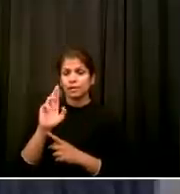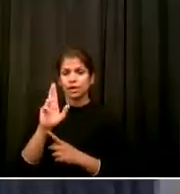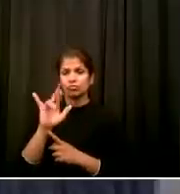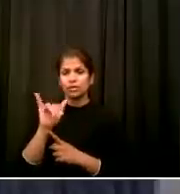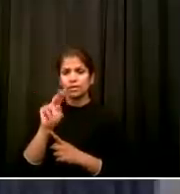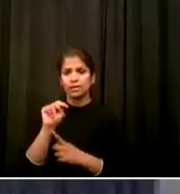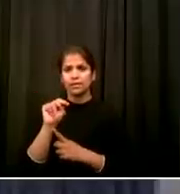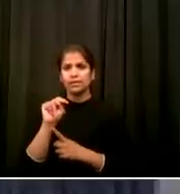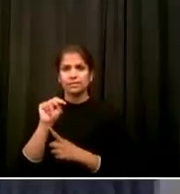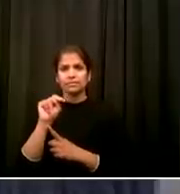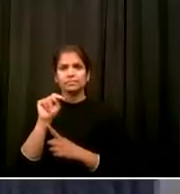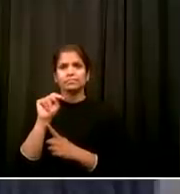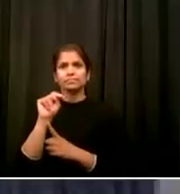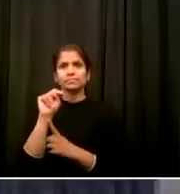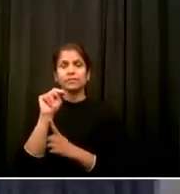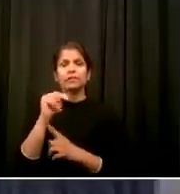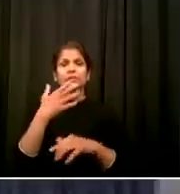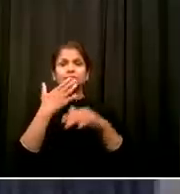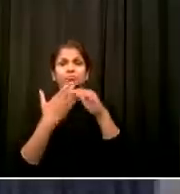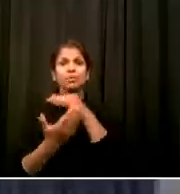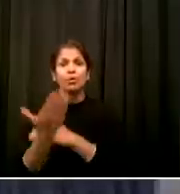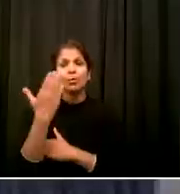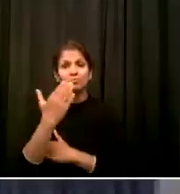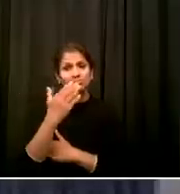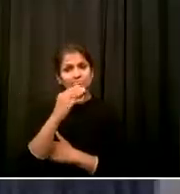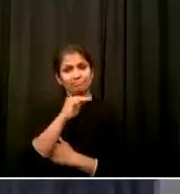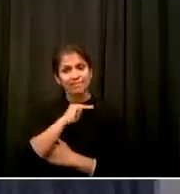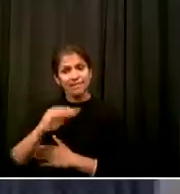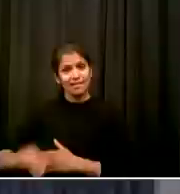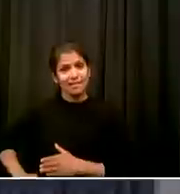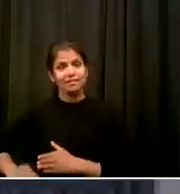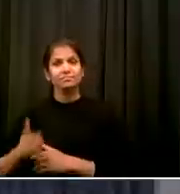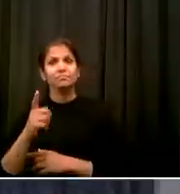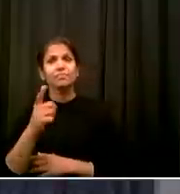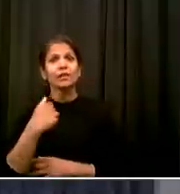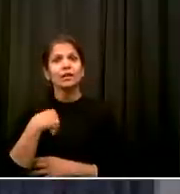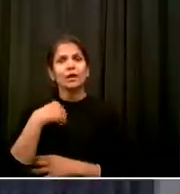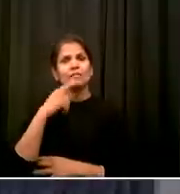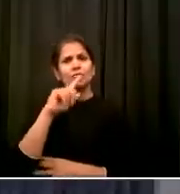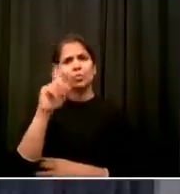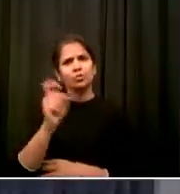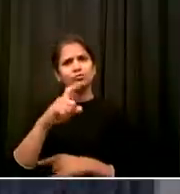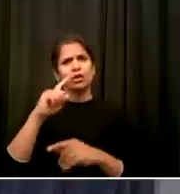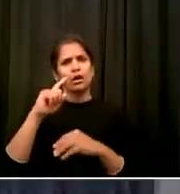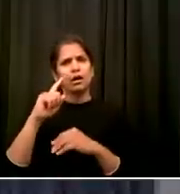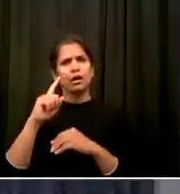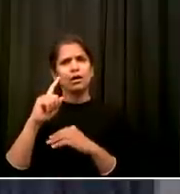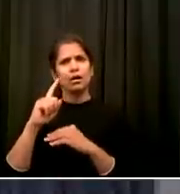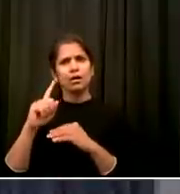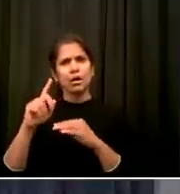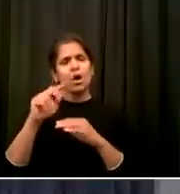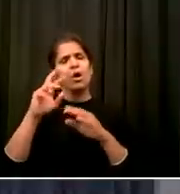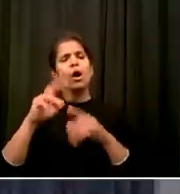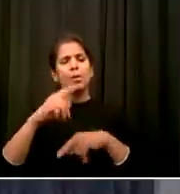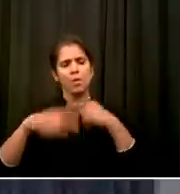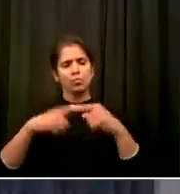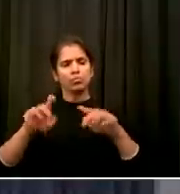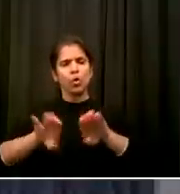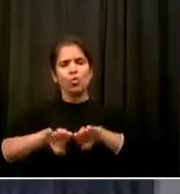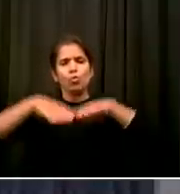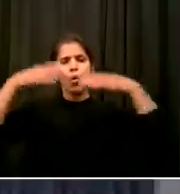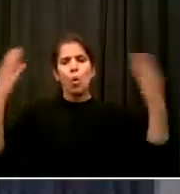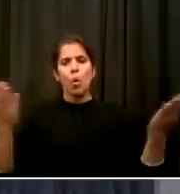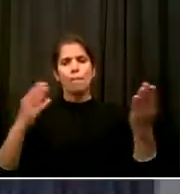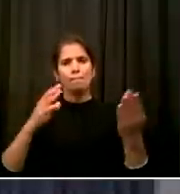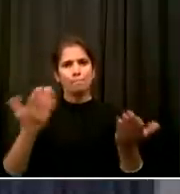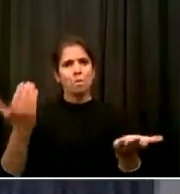Good morning, Mr. Mayor Question about the reopening We don't have any public health people on today, do we? No, we don't But tell us your